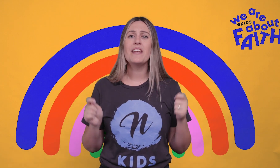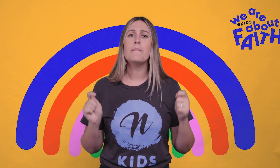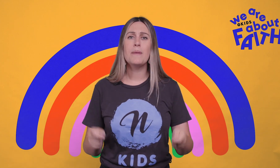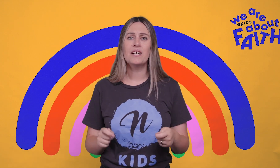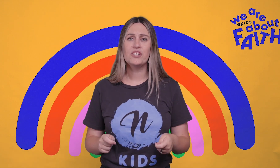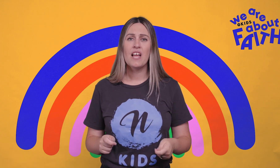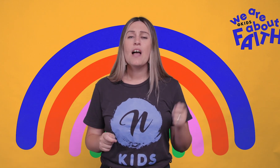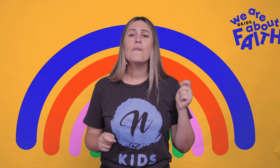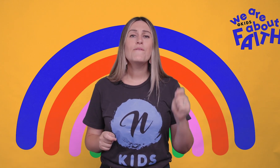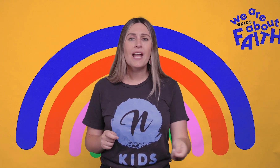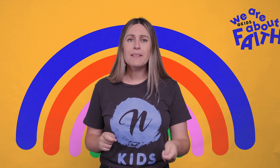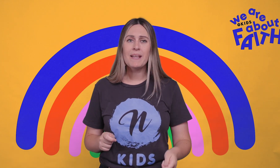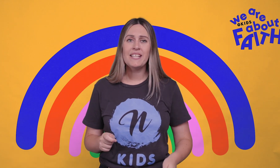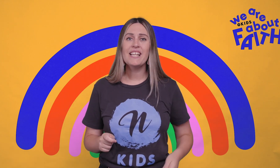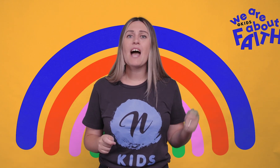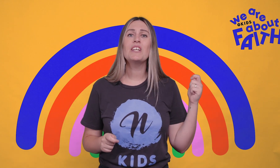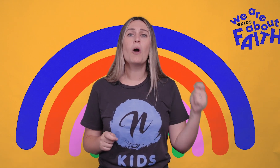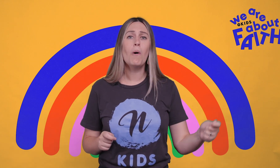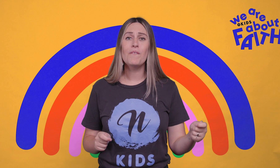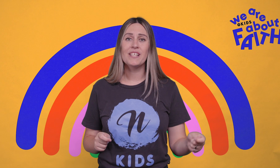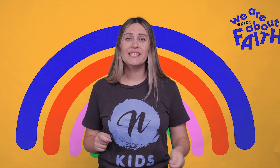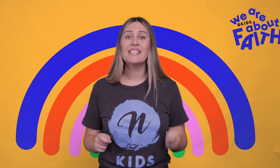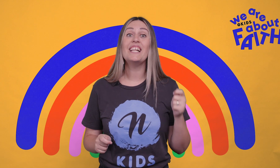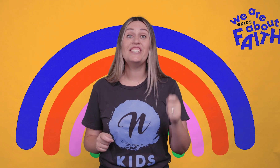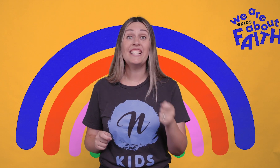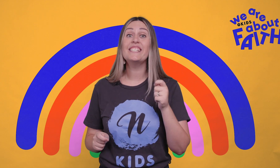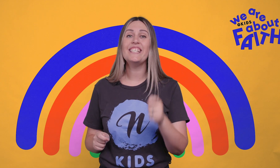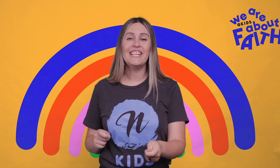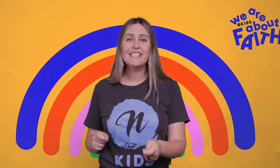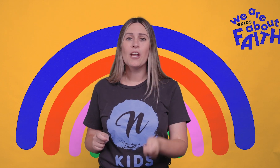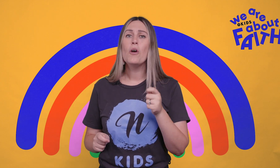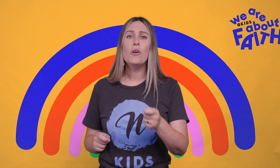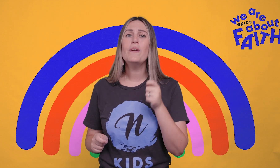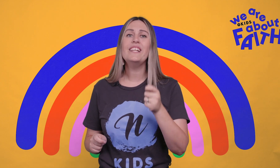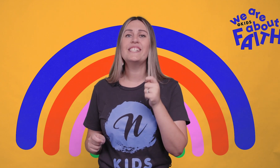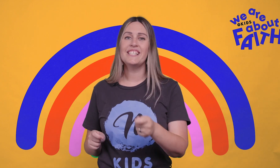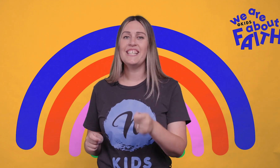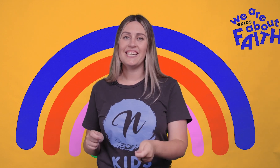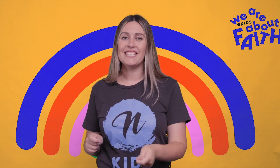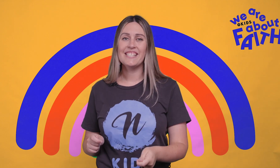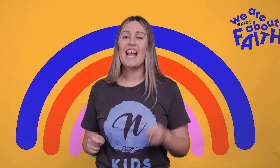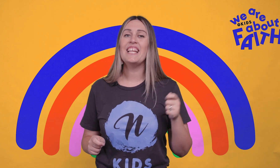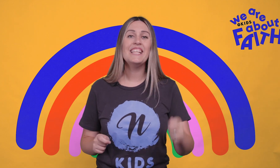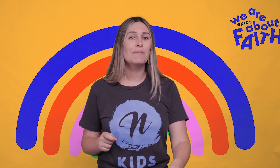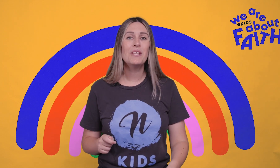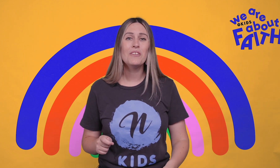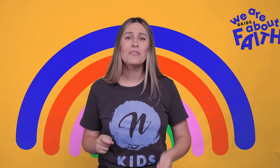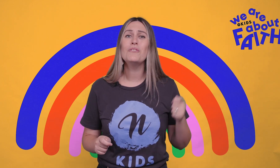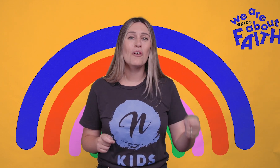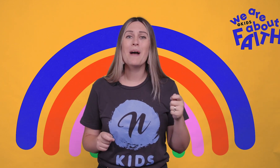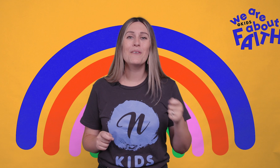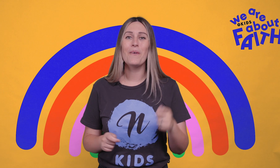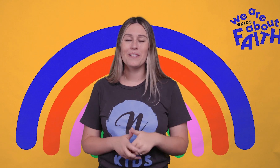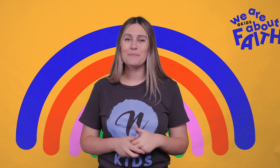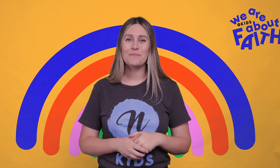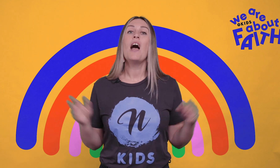very much. Faith means having confidence that Jesus is who He says He is and He is with you